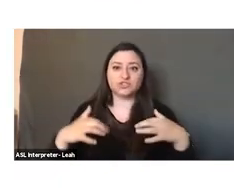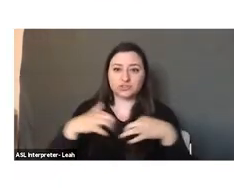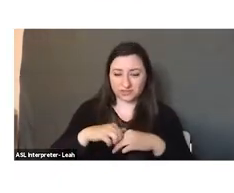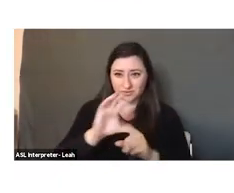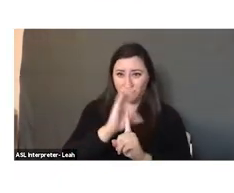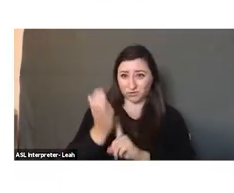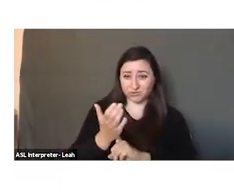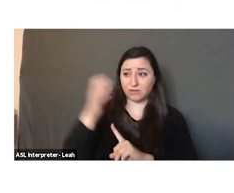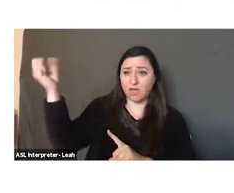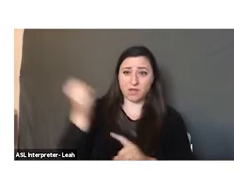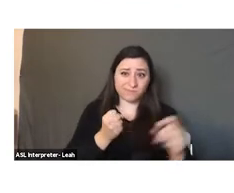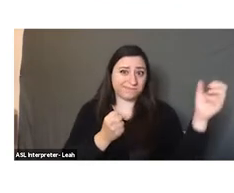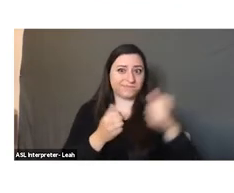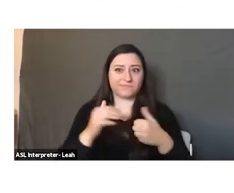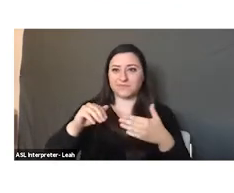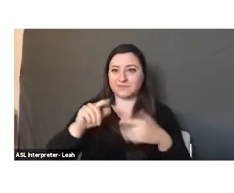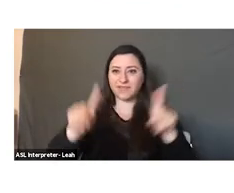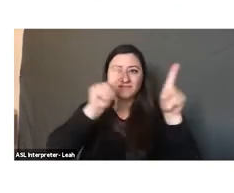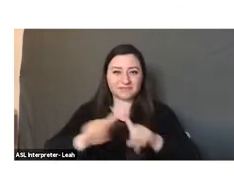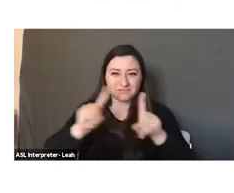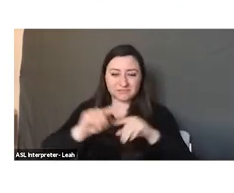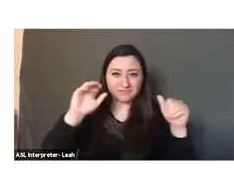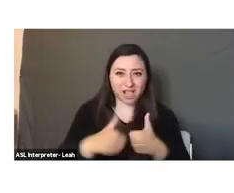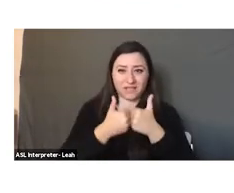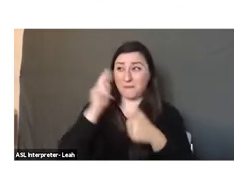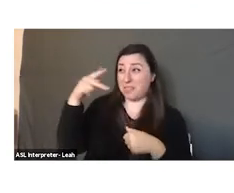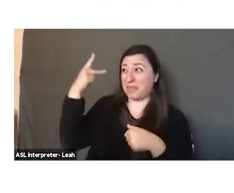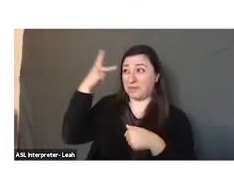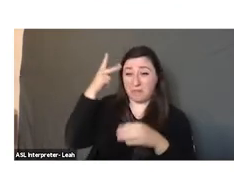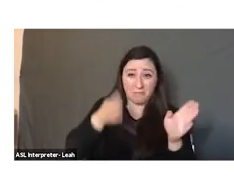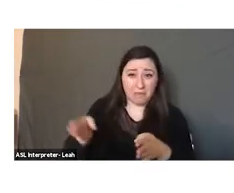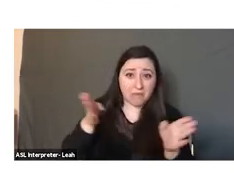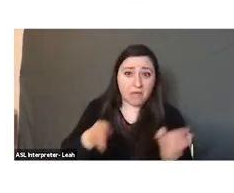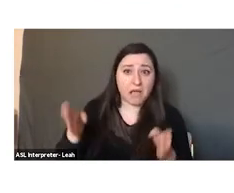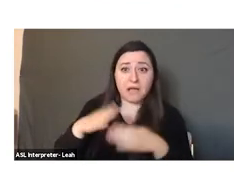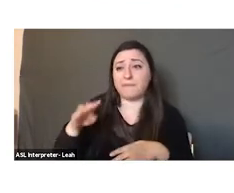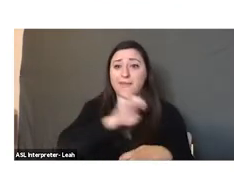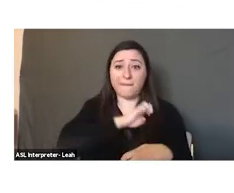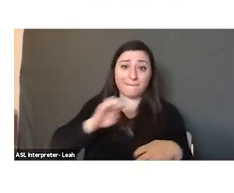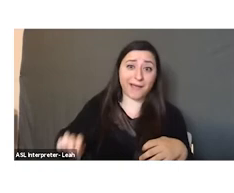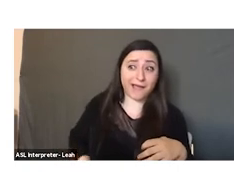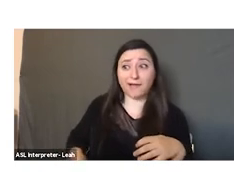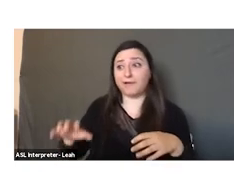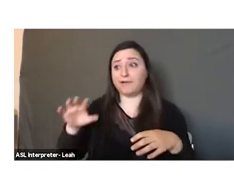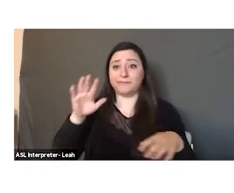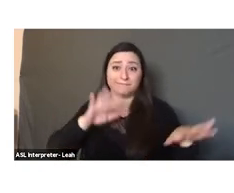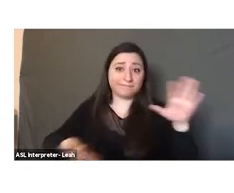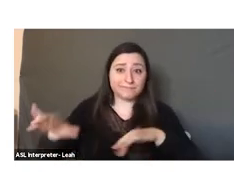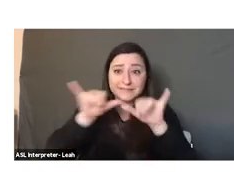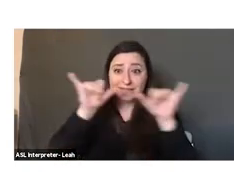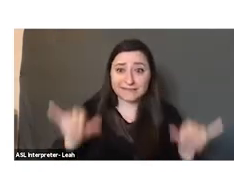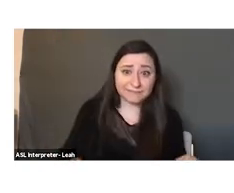brought new challenges. This new political regime in the Ottoman Empire and the new administrative system of an